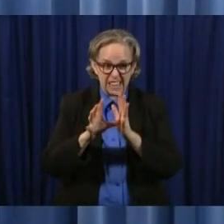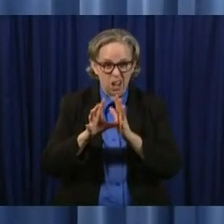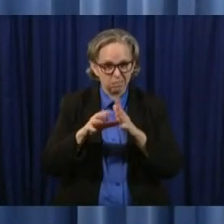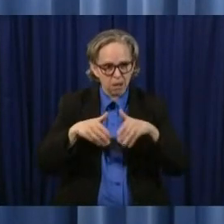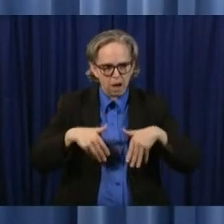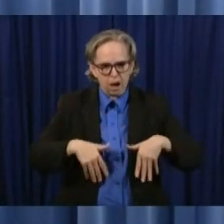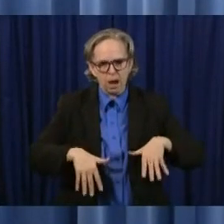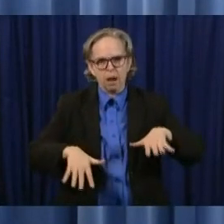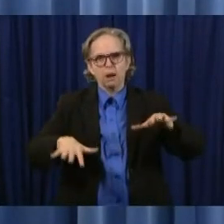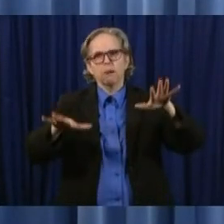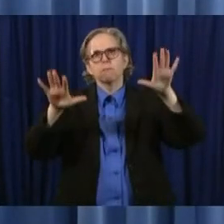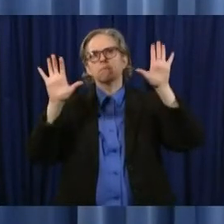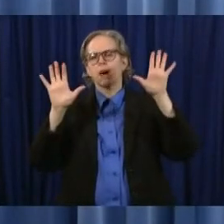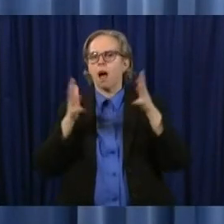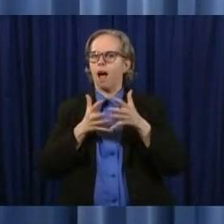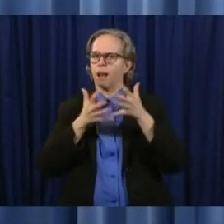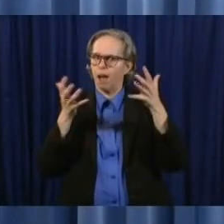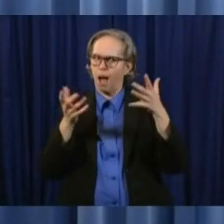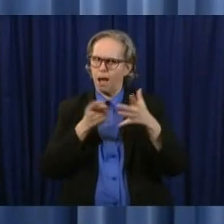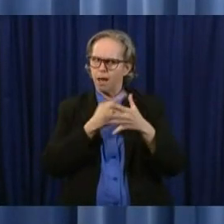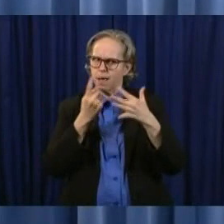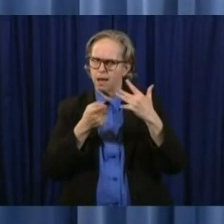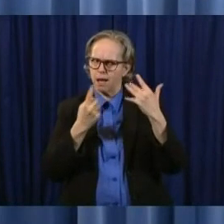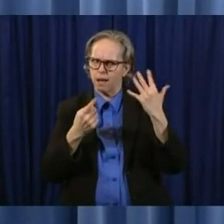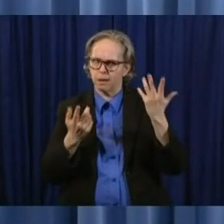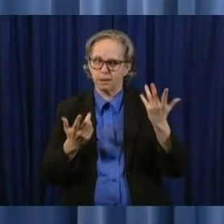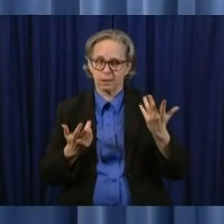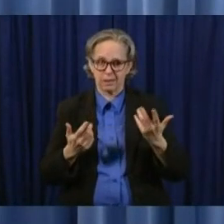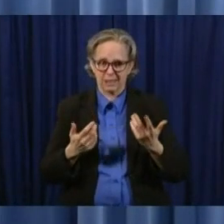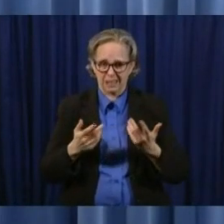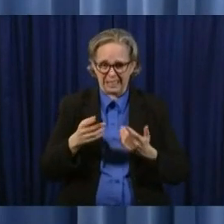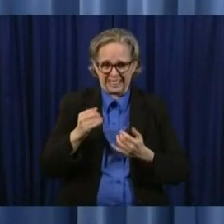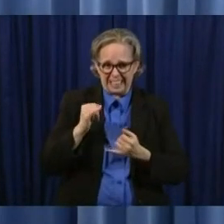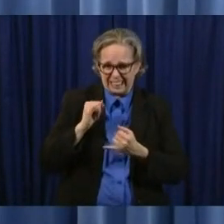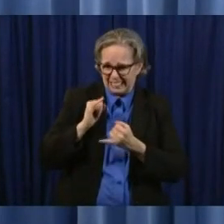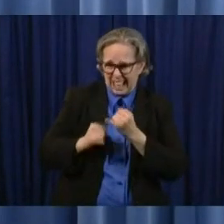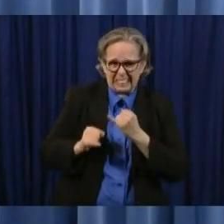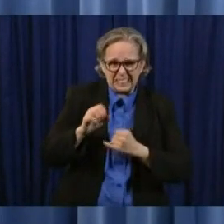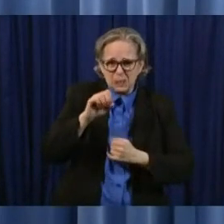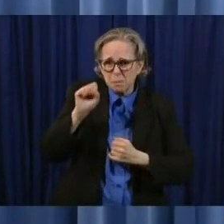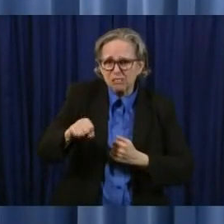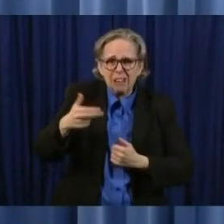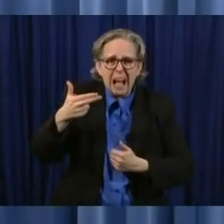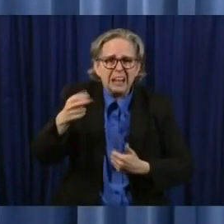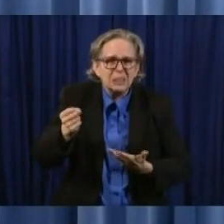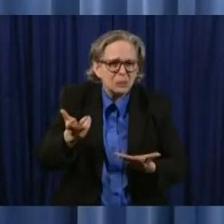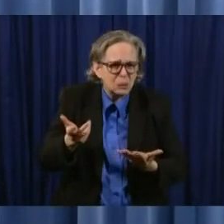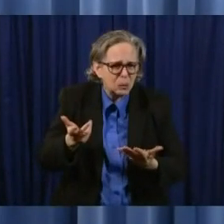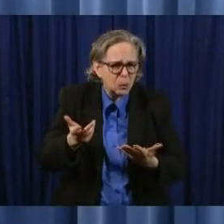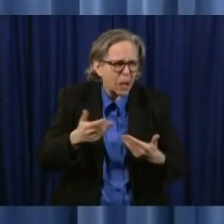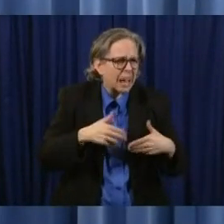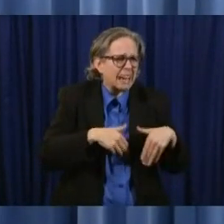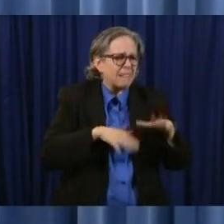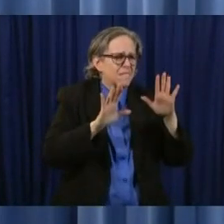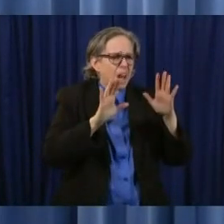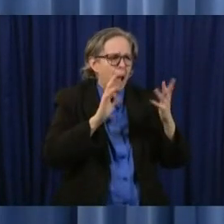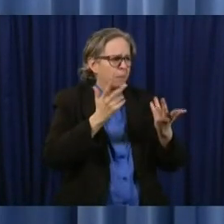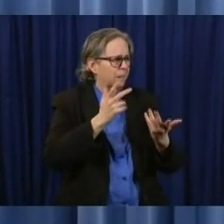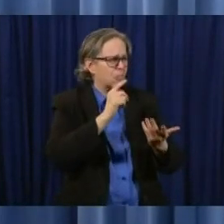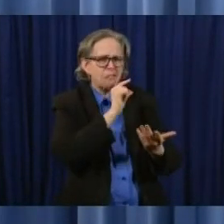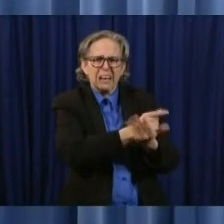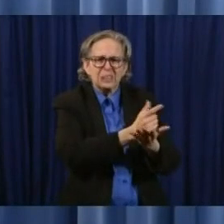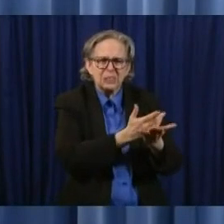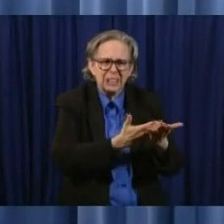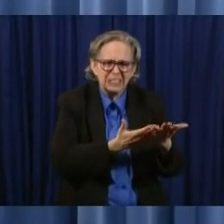up most of your last semester of high school you gave up normal graduation grad parties and prom